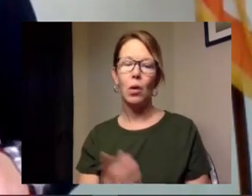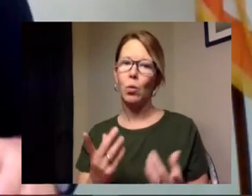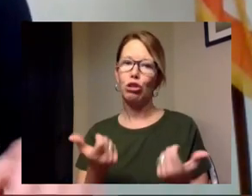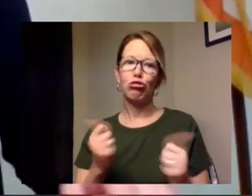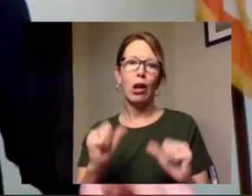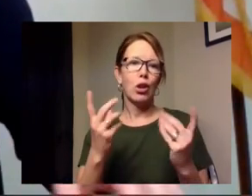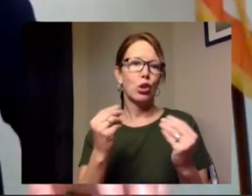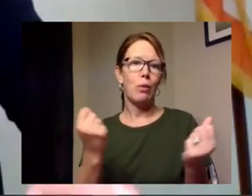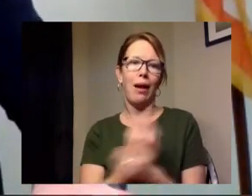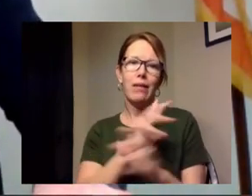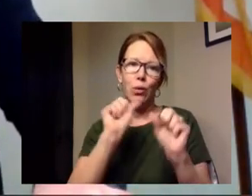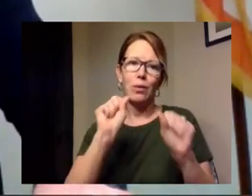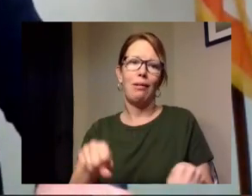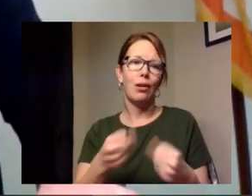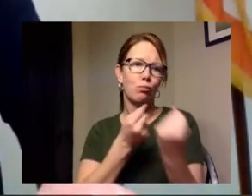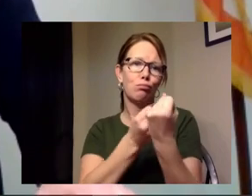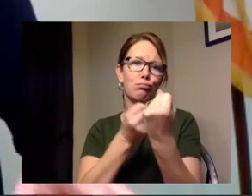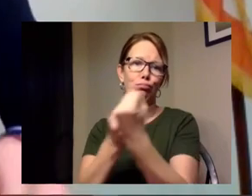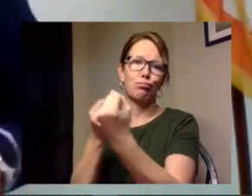support our residents